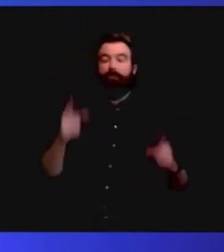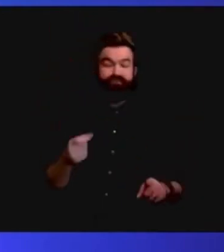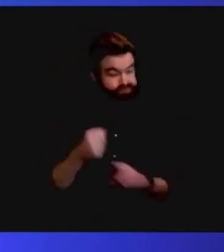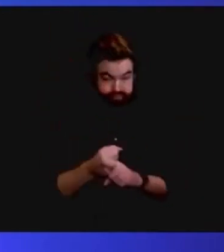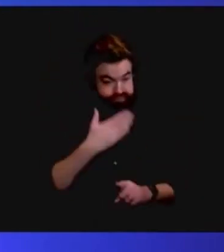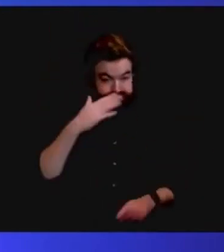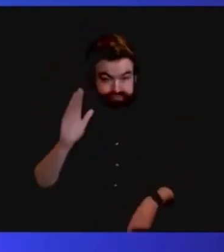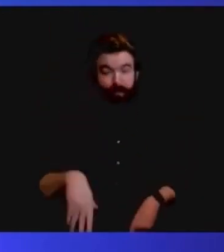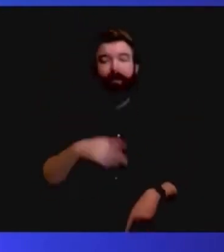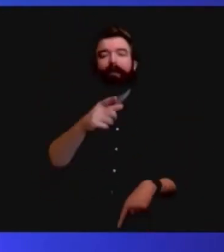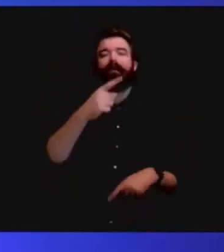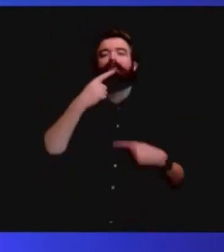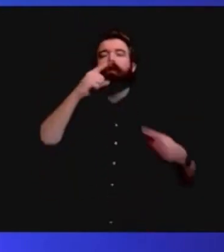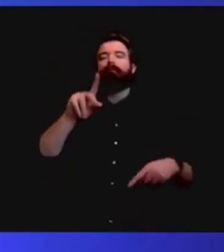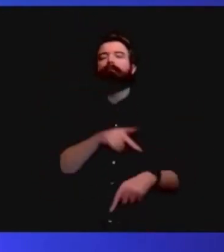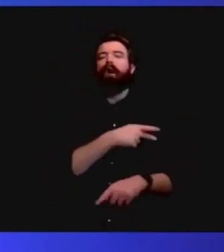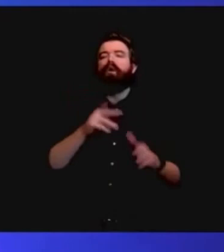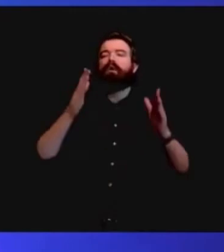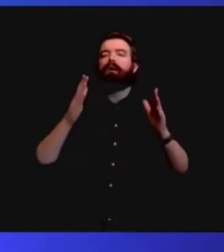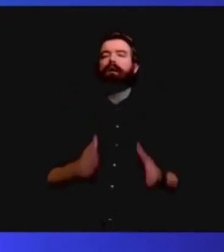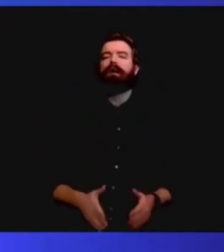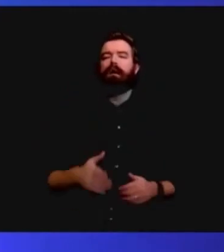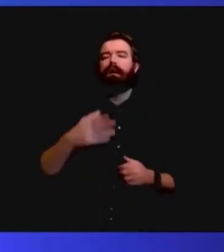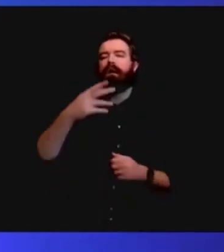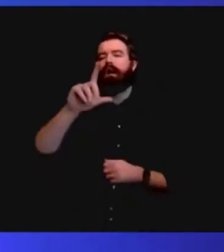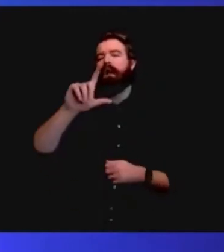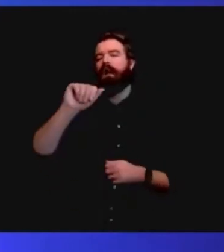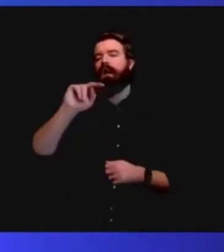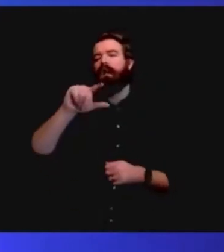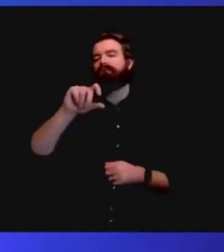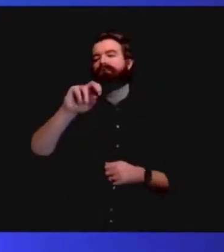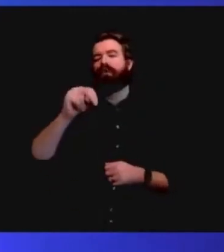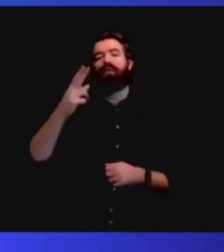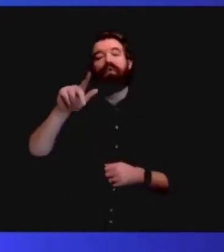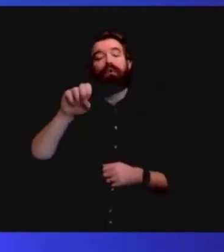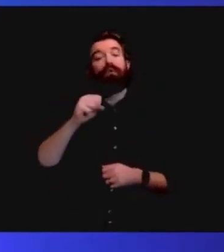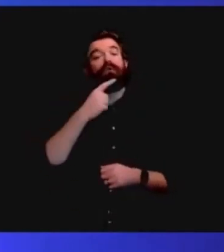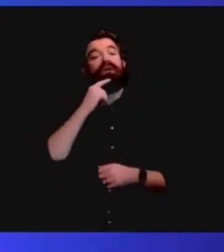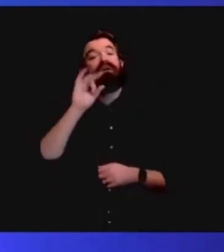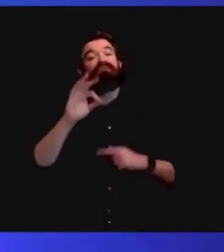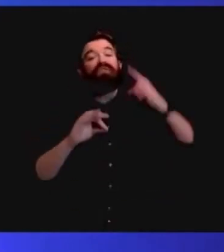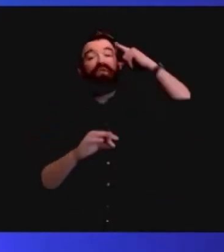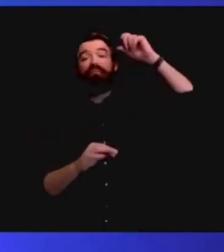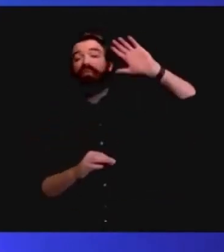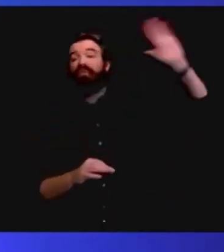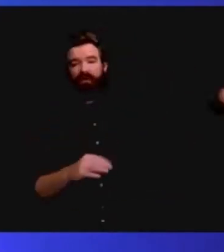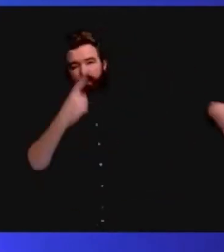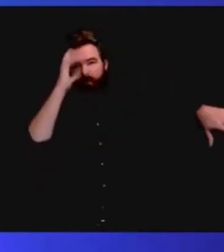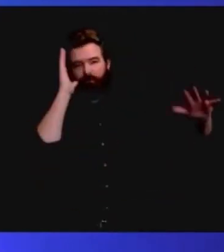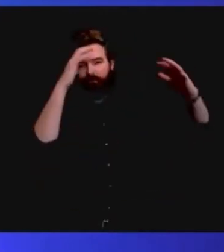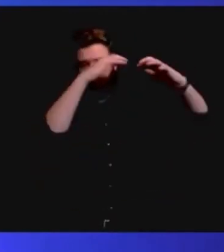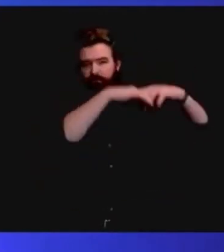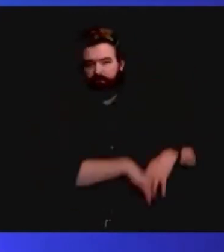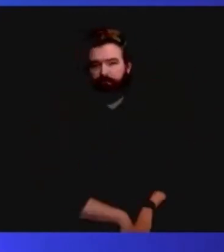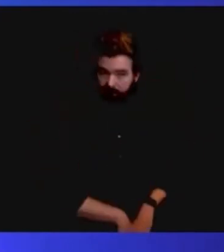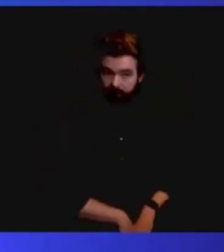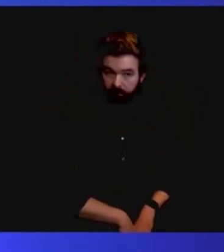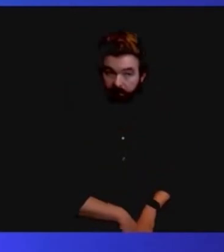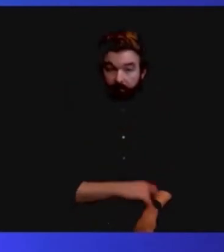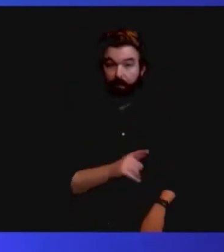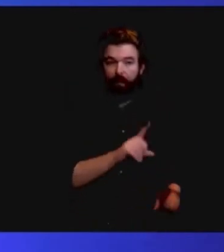deferred is a dream denied. And for so many, 2020 was a year of deferred dreams.